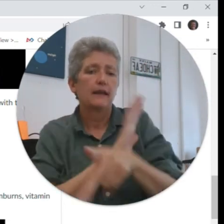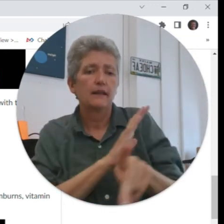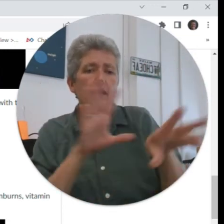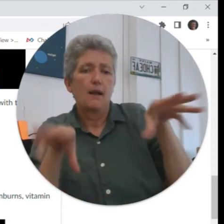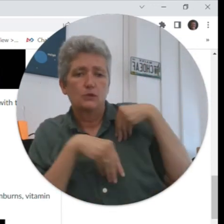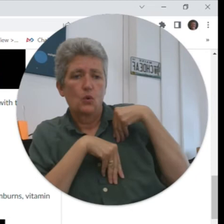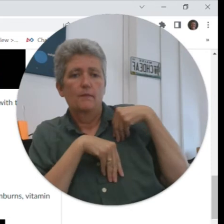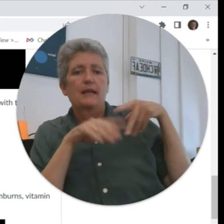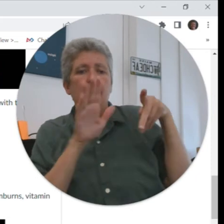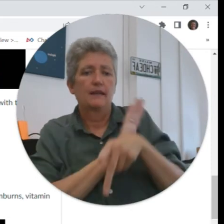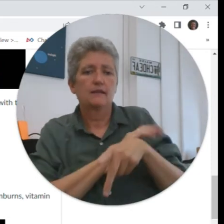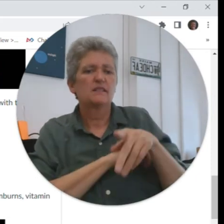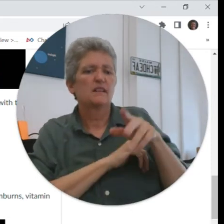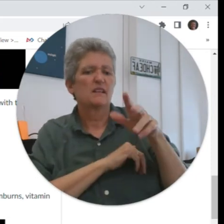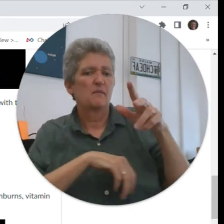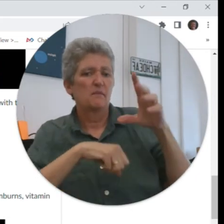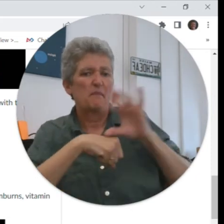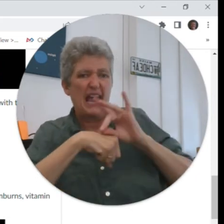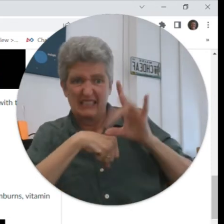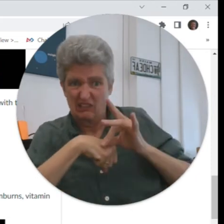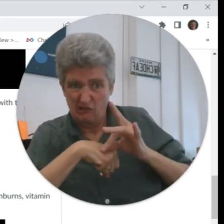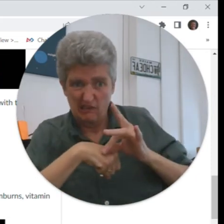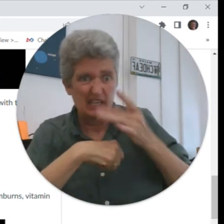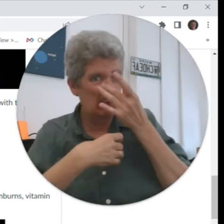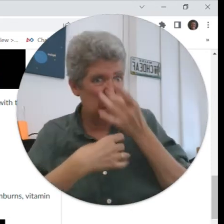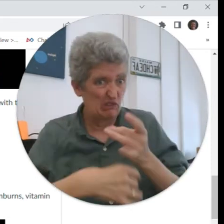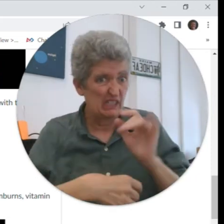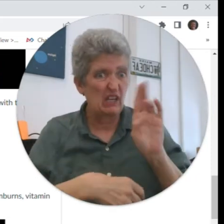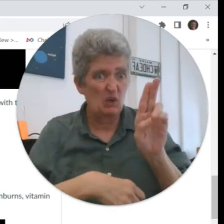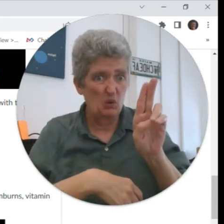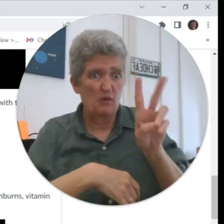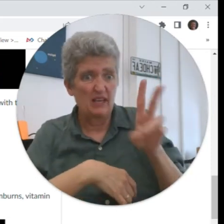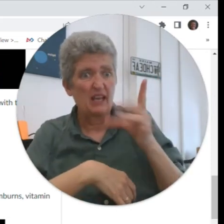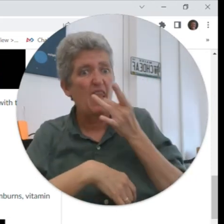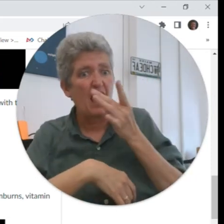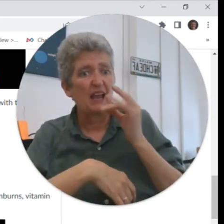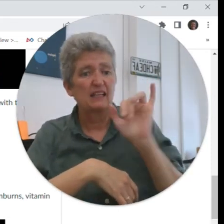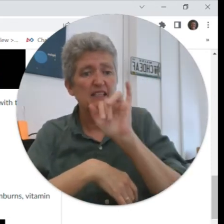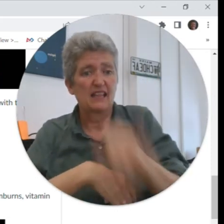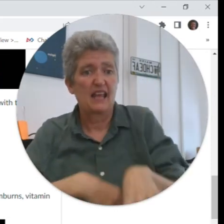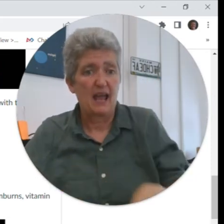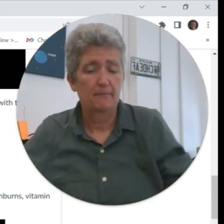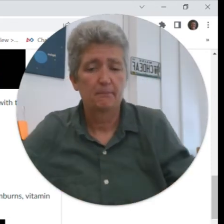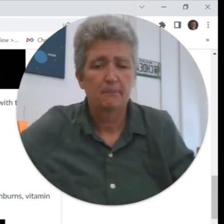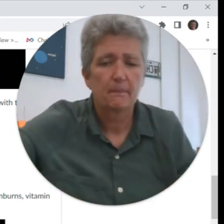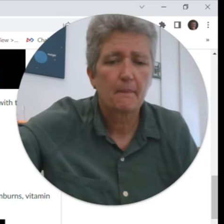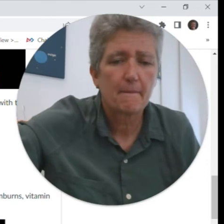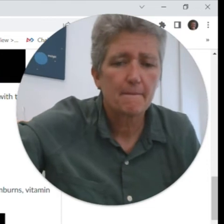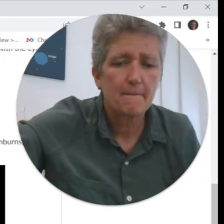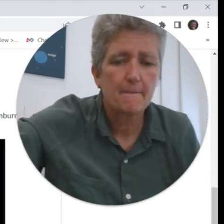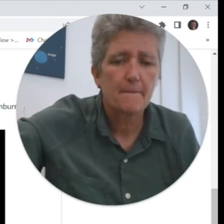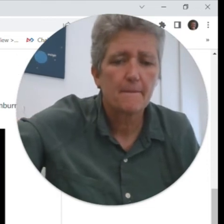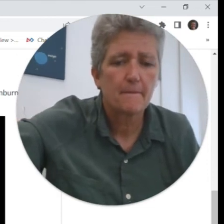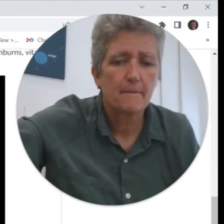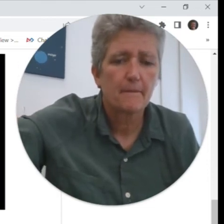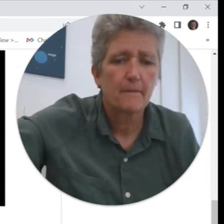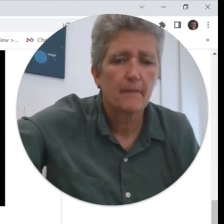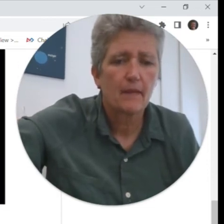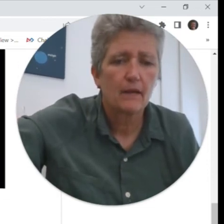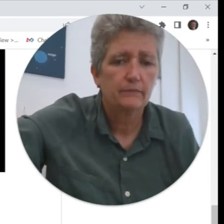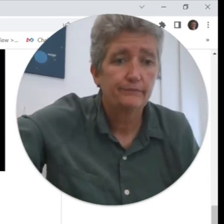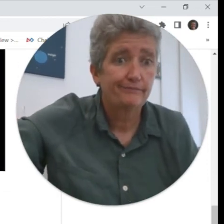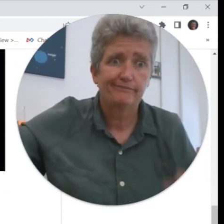it's light that can help to kill bacterias which is kind of cool uv light can help kill